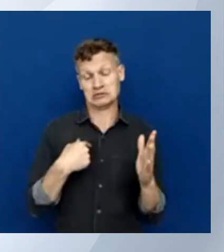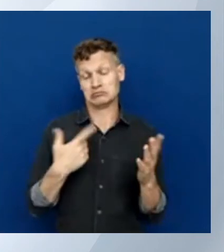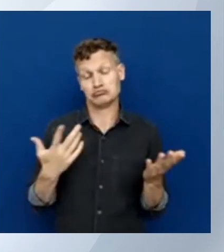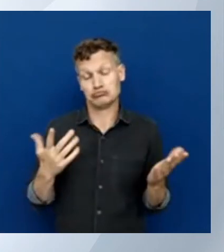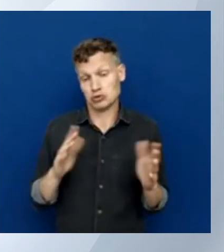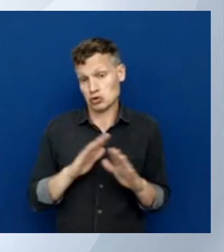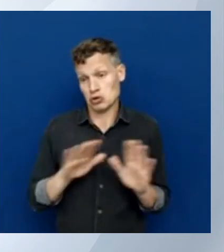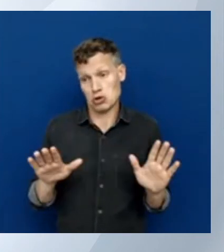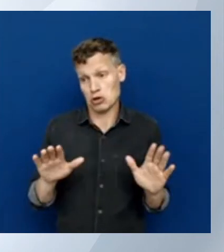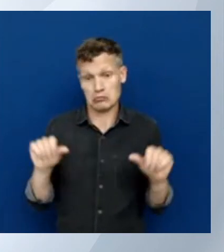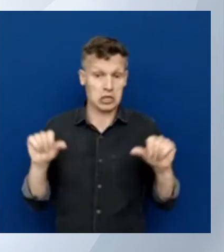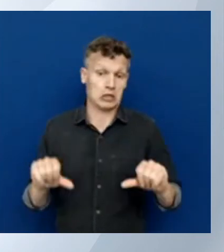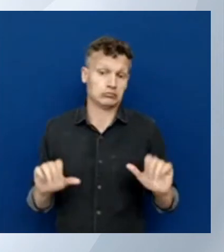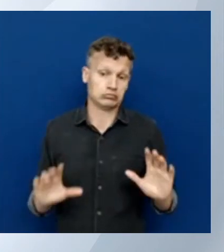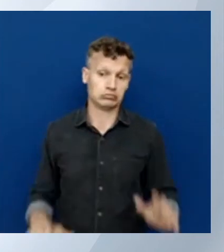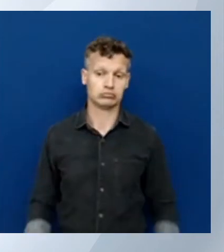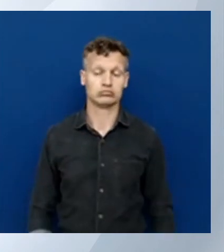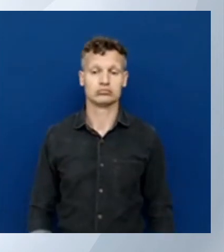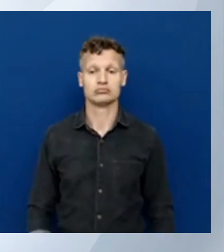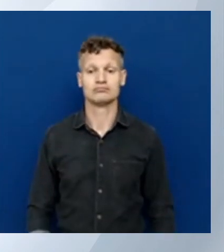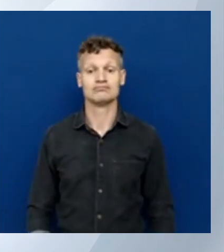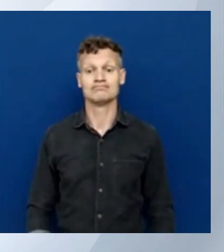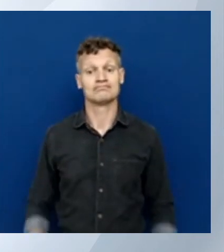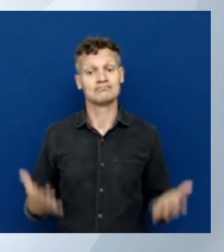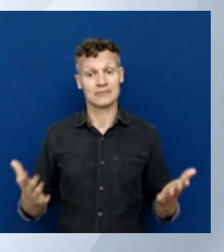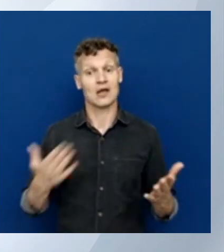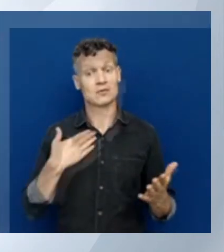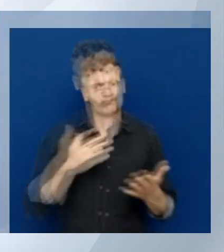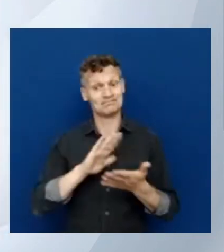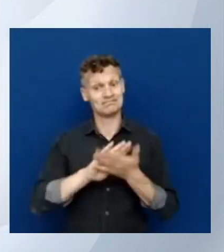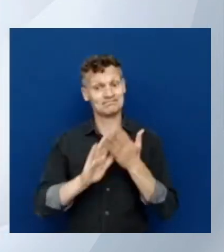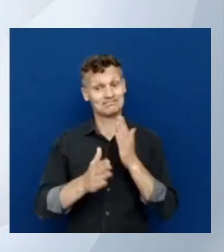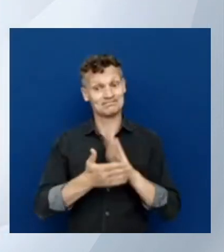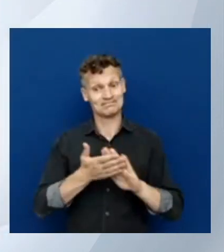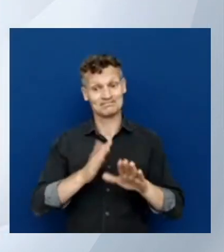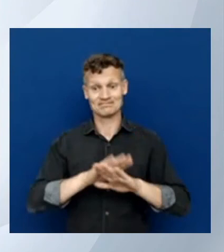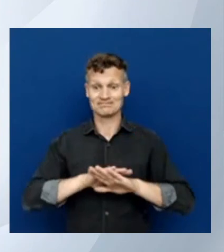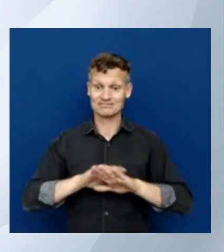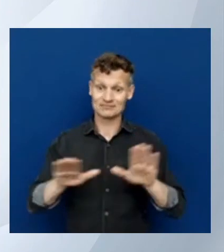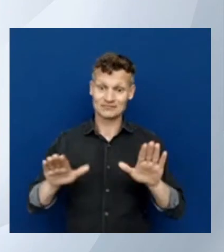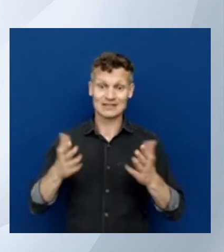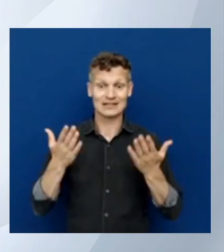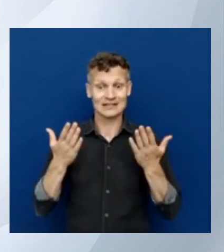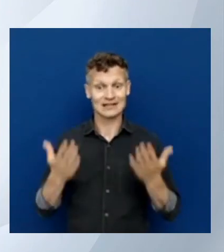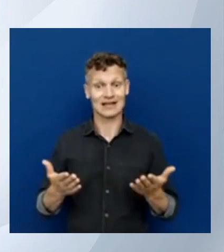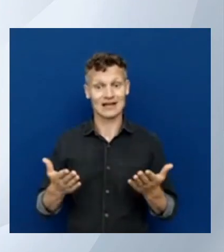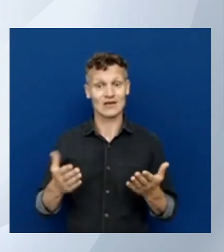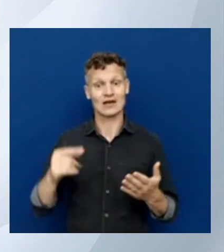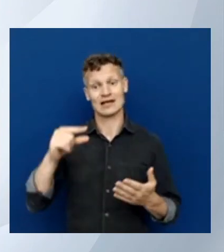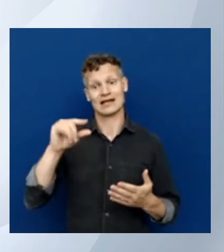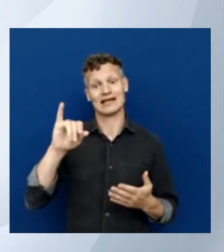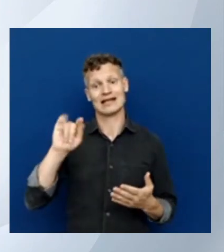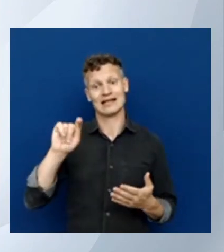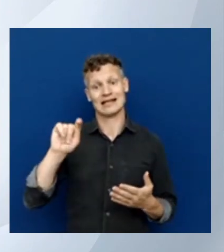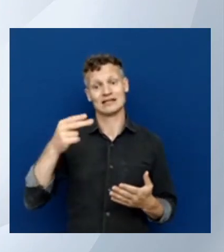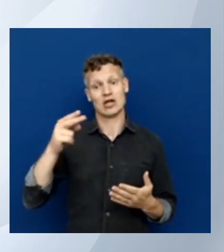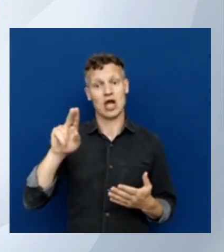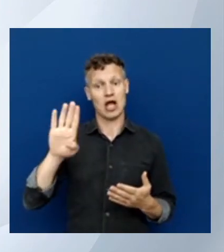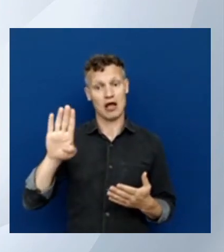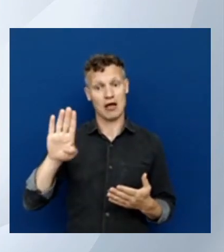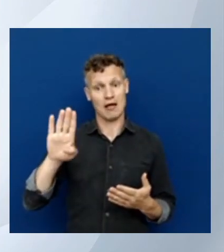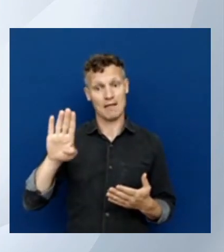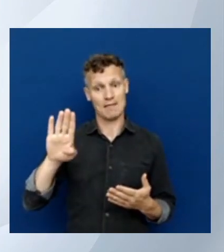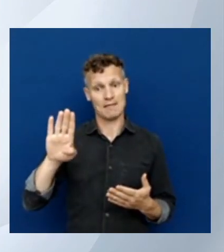that is it for me so here is that GitHub repository again and my Twitter